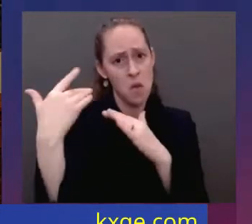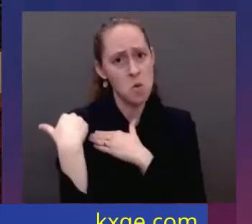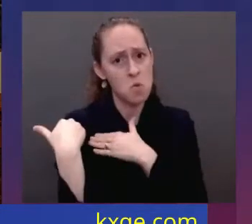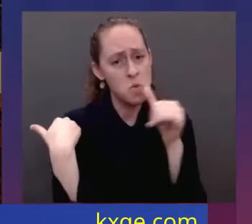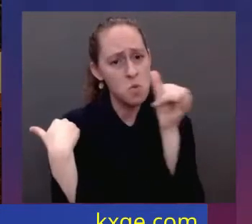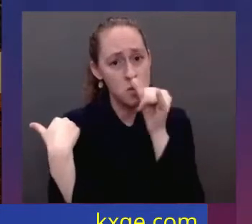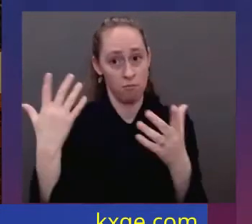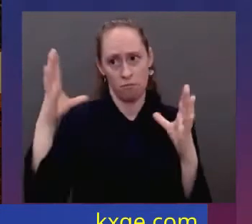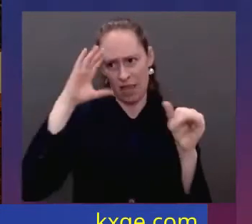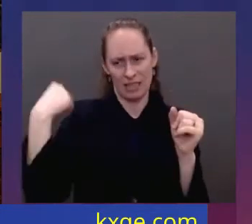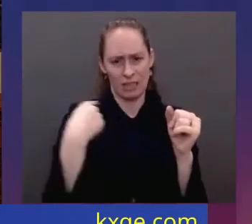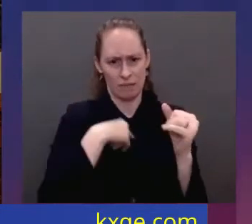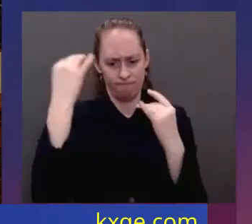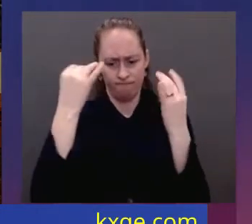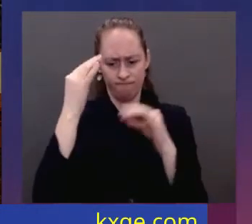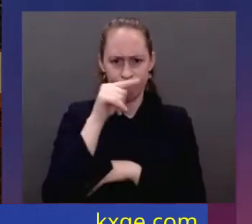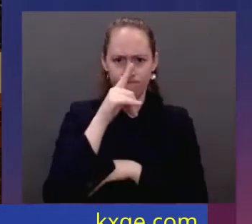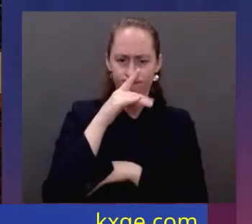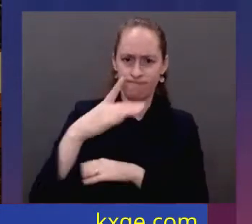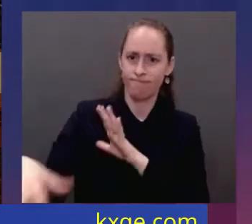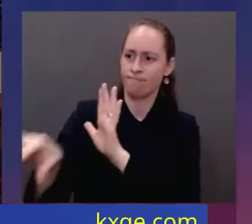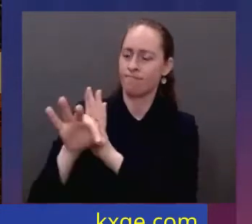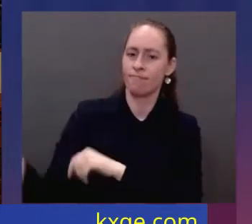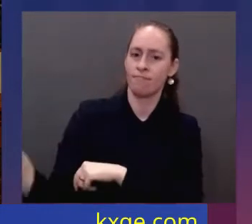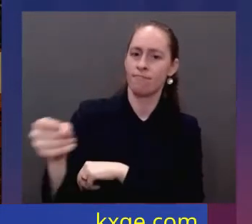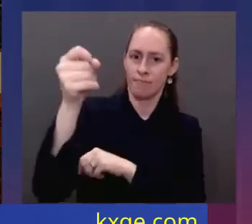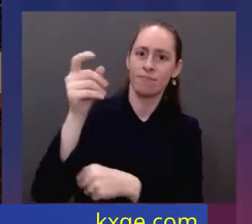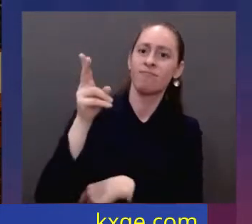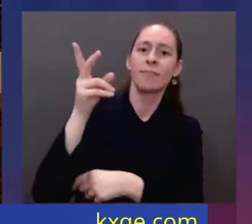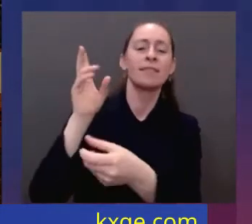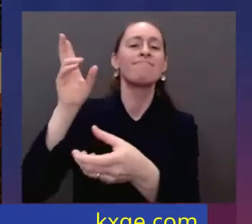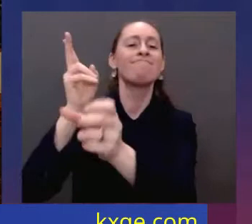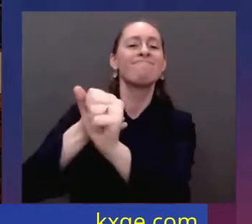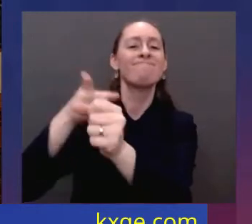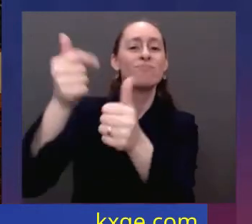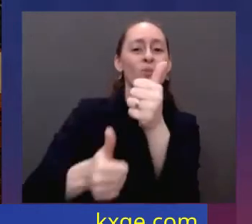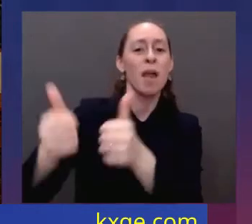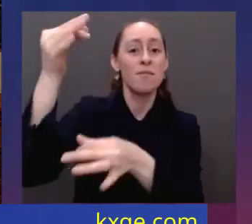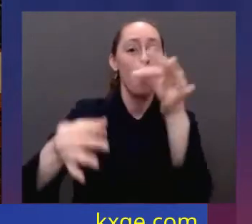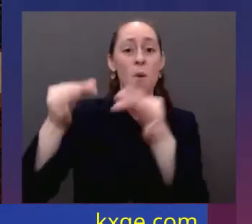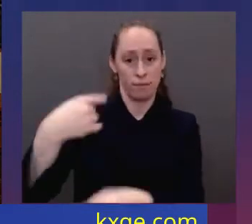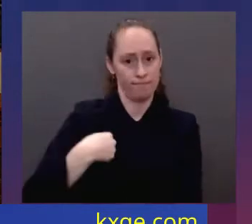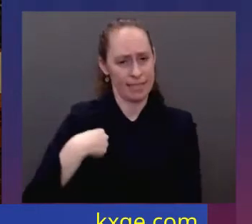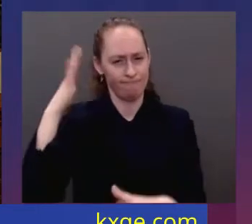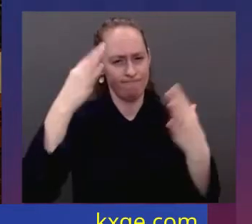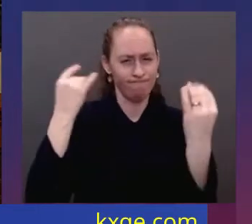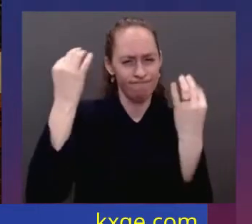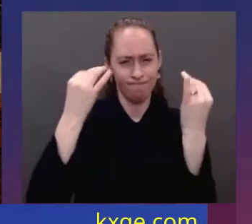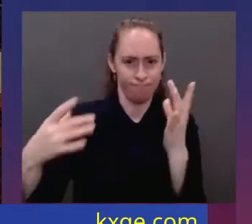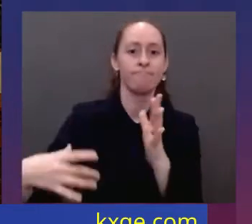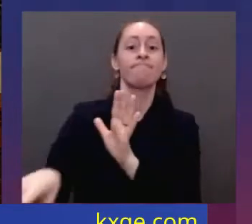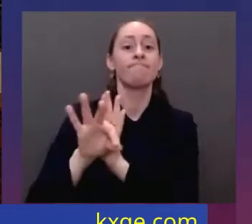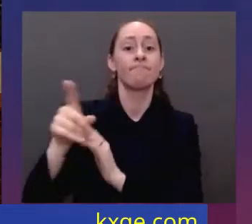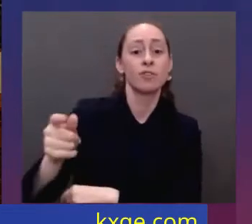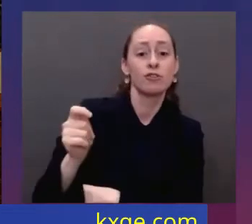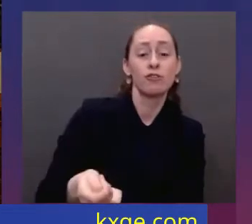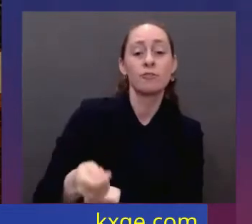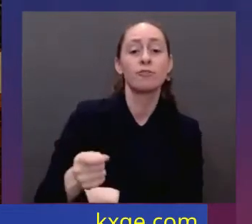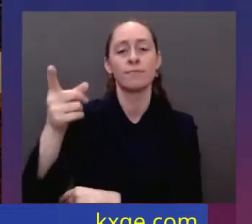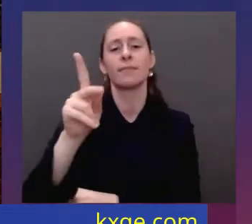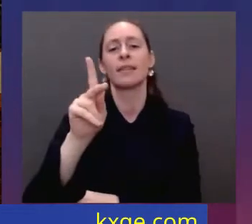the United States Supreme Court. As I did four days ago, I've nominated the Circuit Court of Appeals, Katanji Brown Jackson,